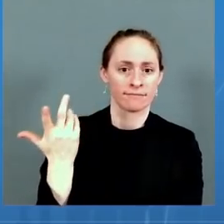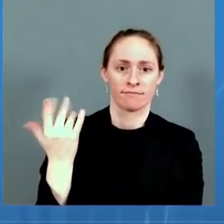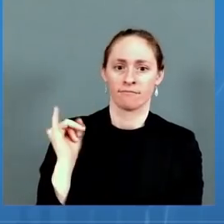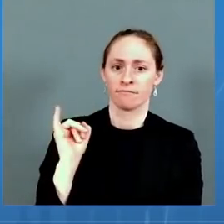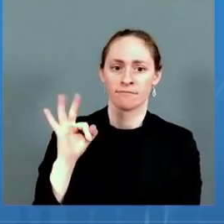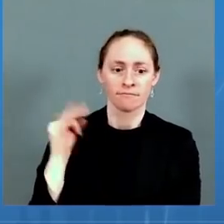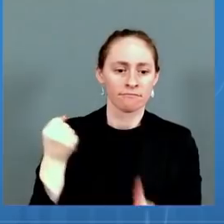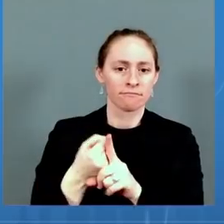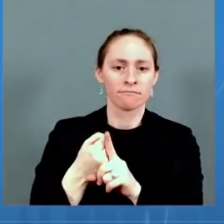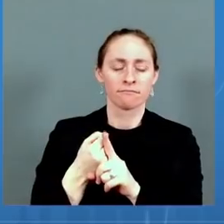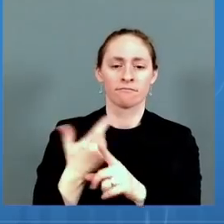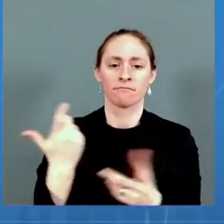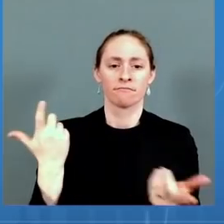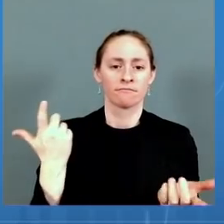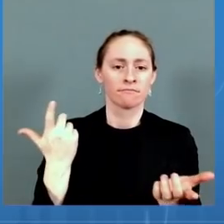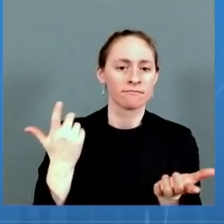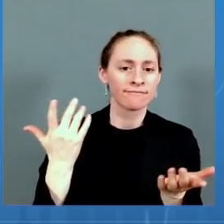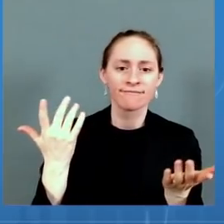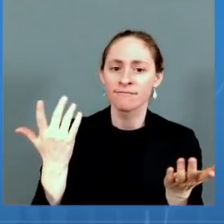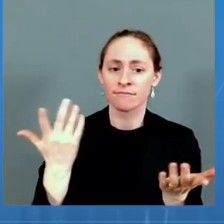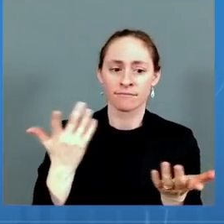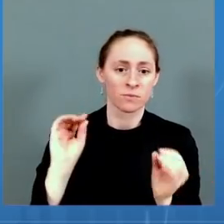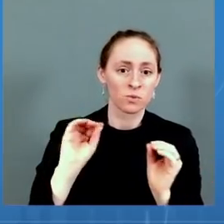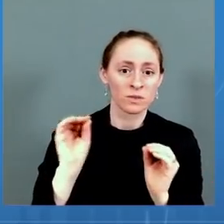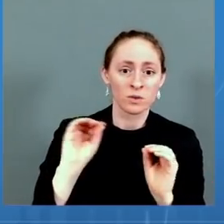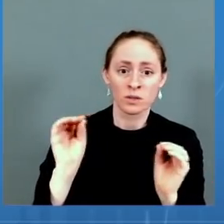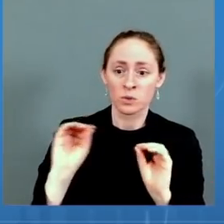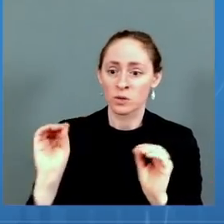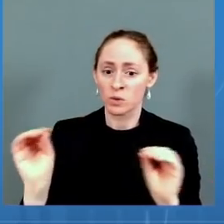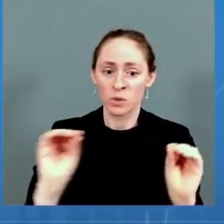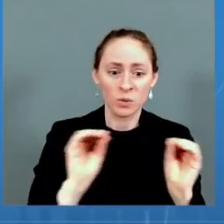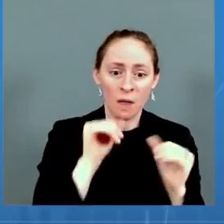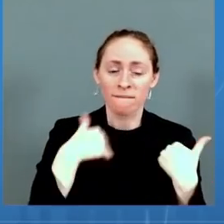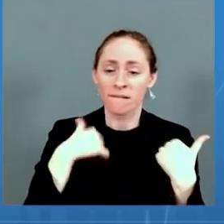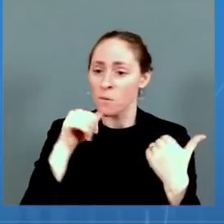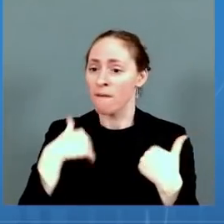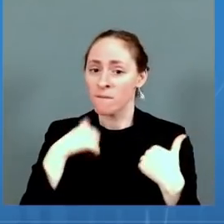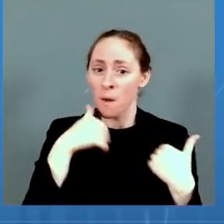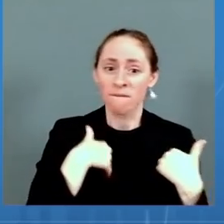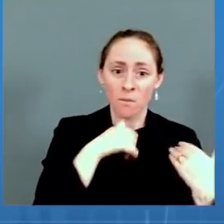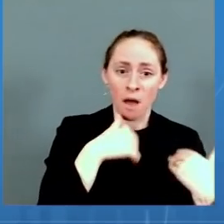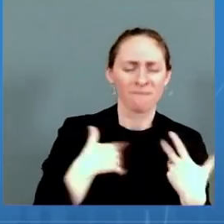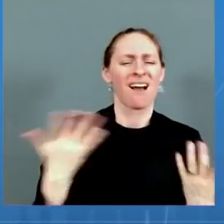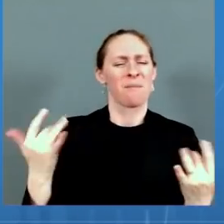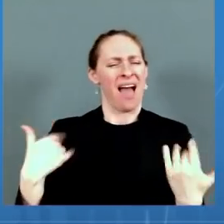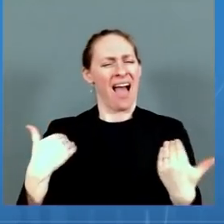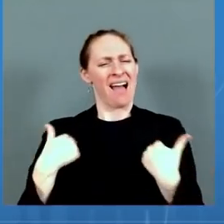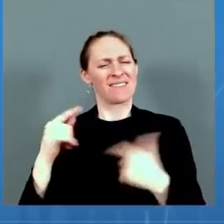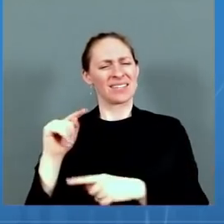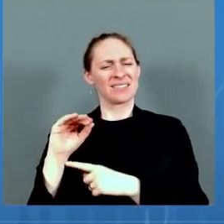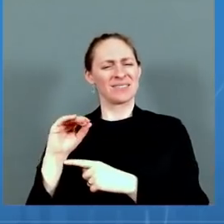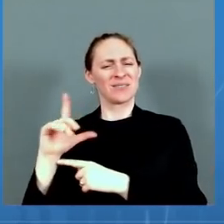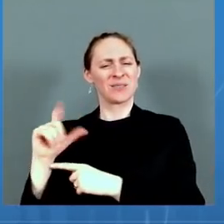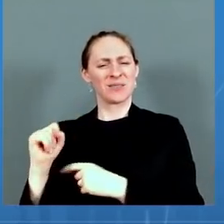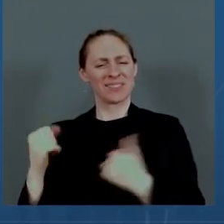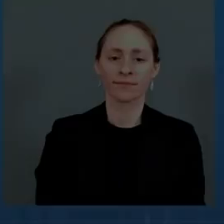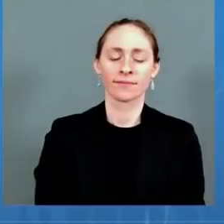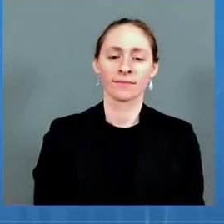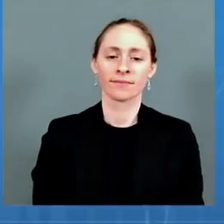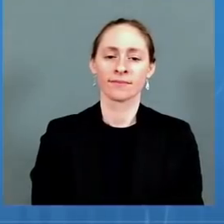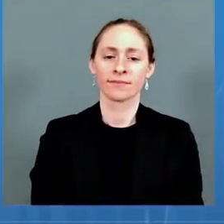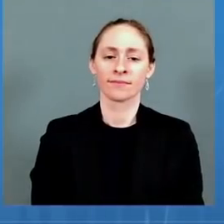vaccinated, get boosted, and the alleviation of the concern, even though we take all of this very seriously.